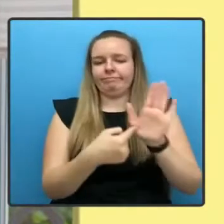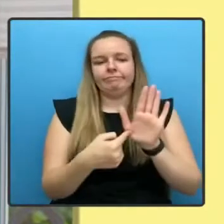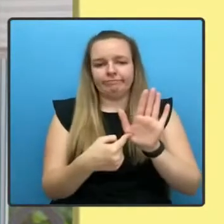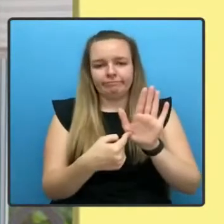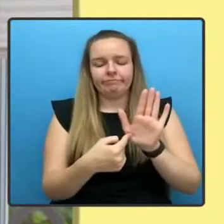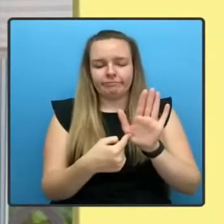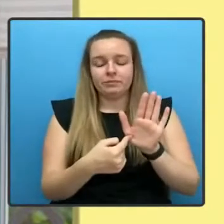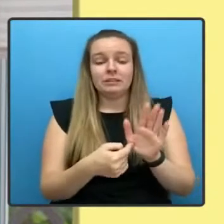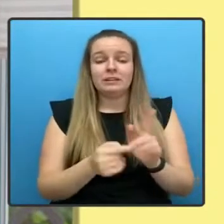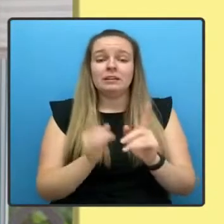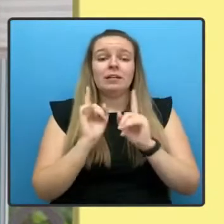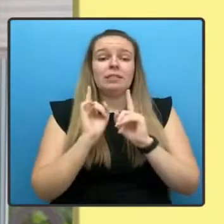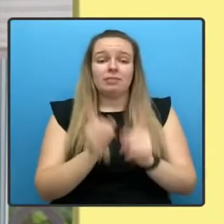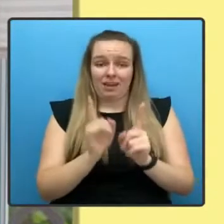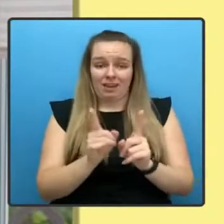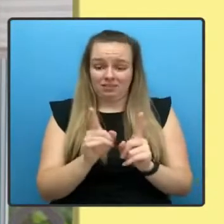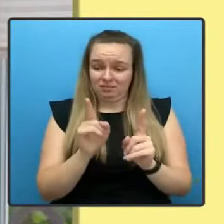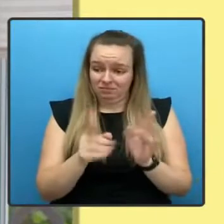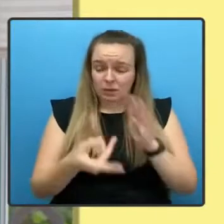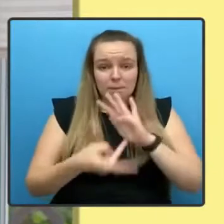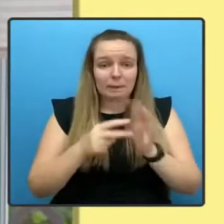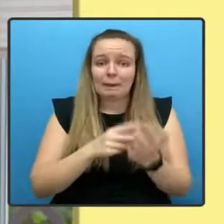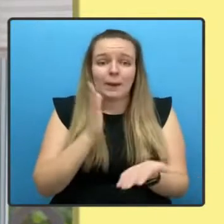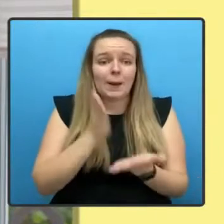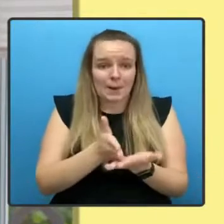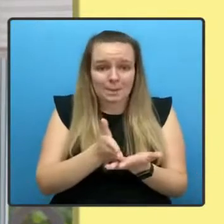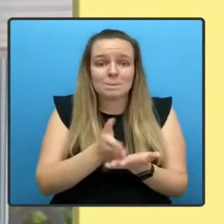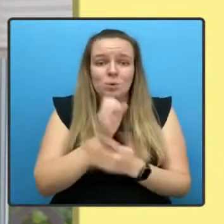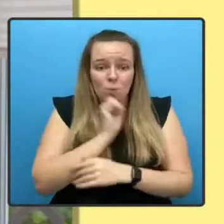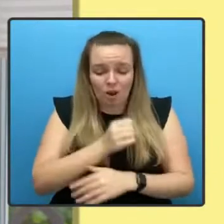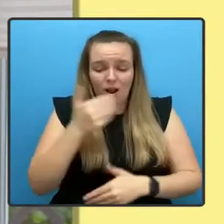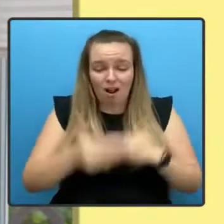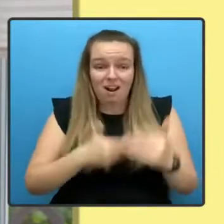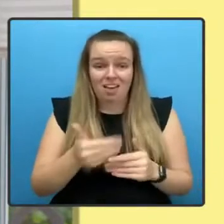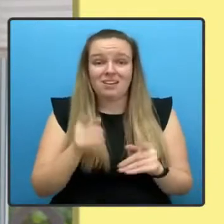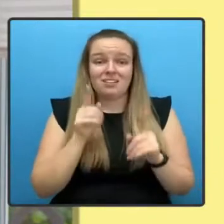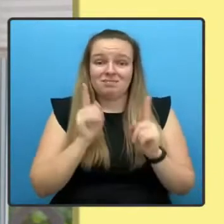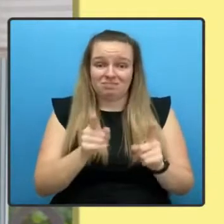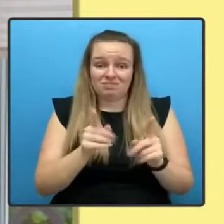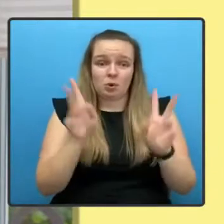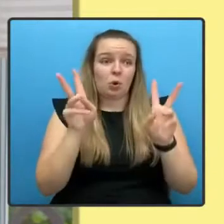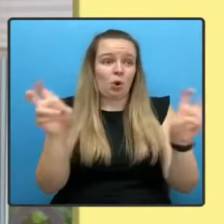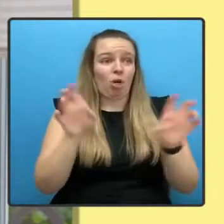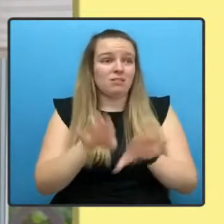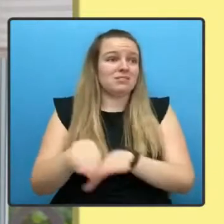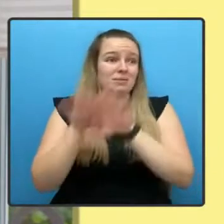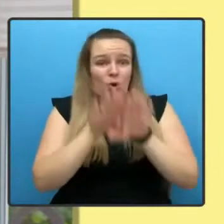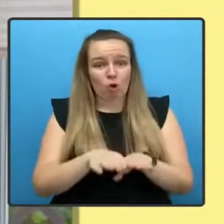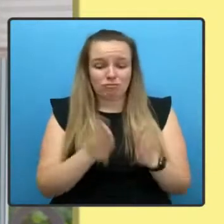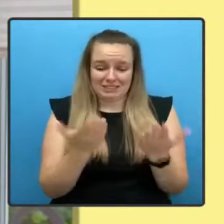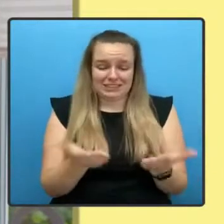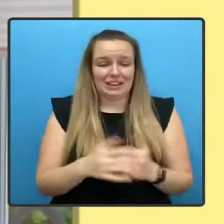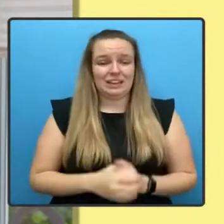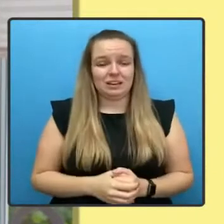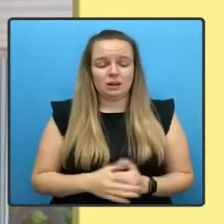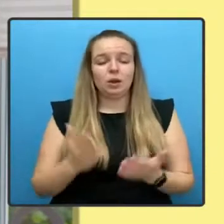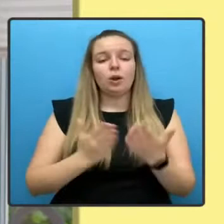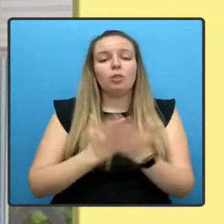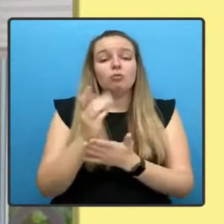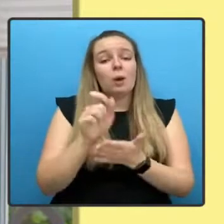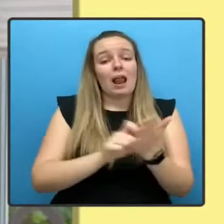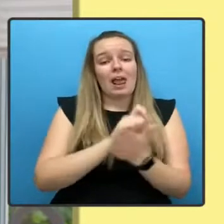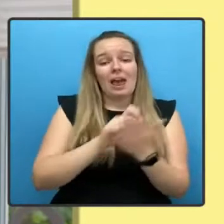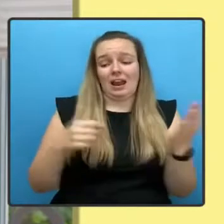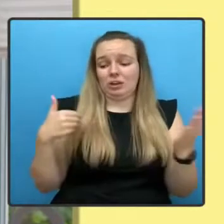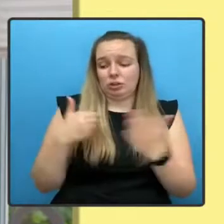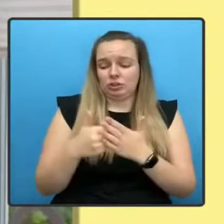we intend to do. It is called democracy. During the election, we said that tackling the pandemic would come